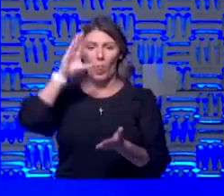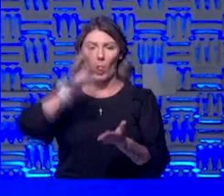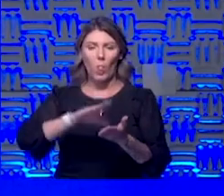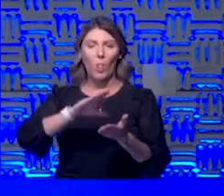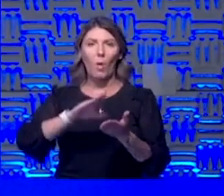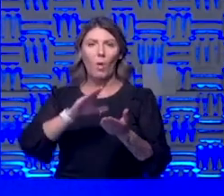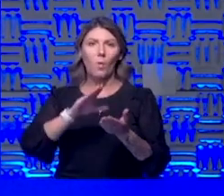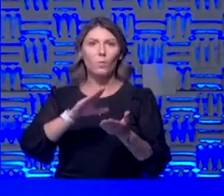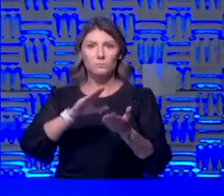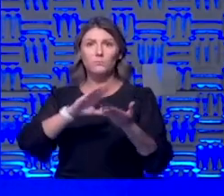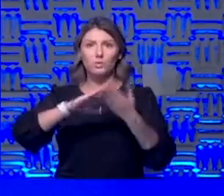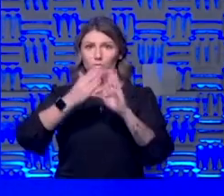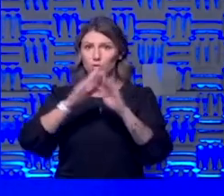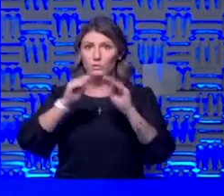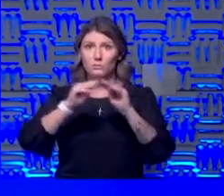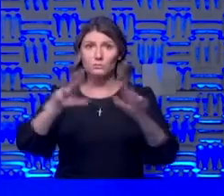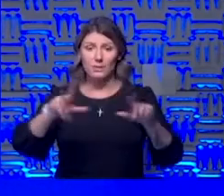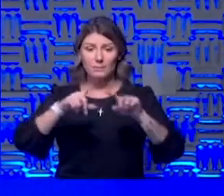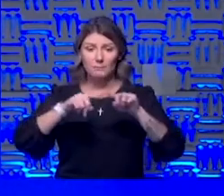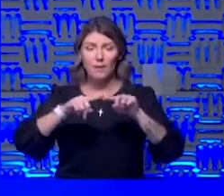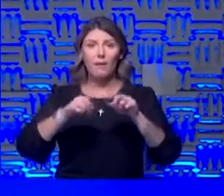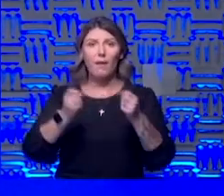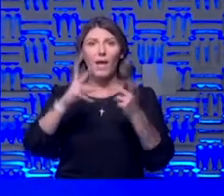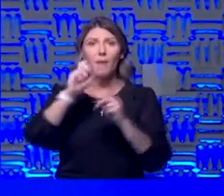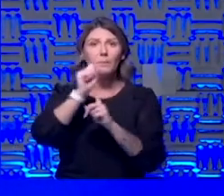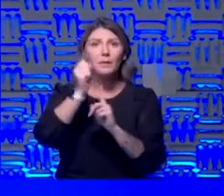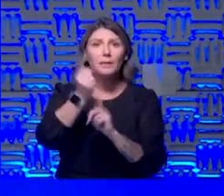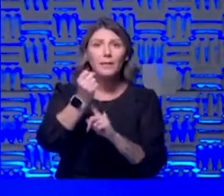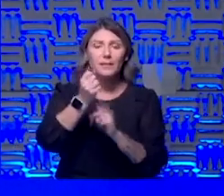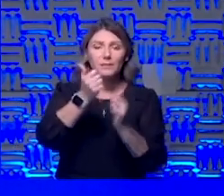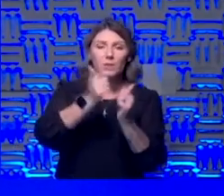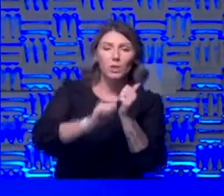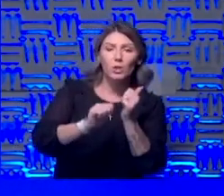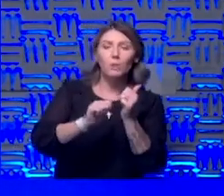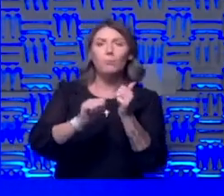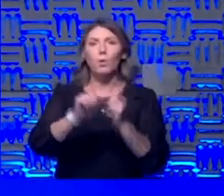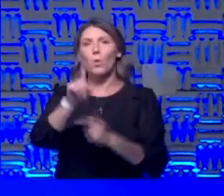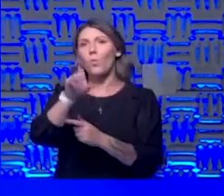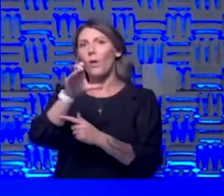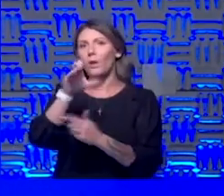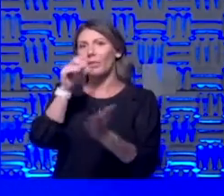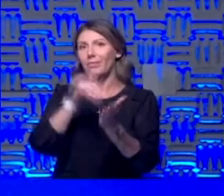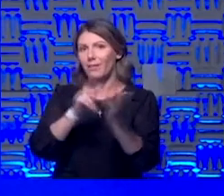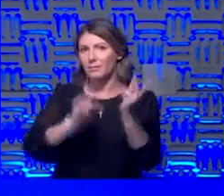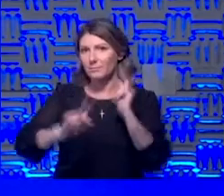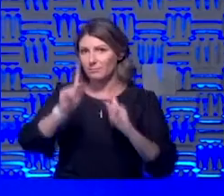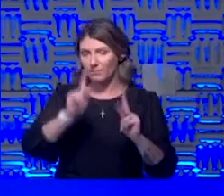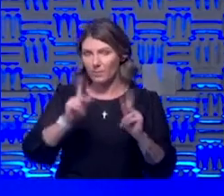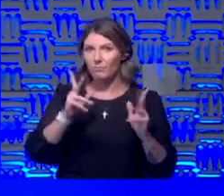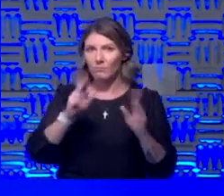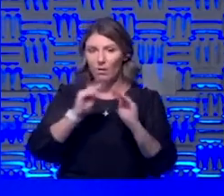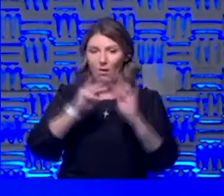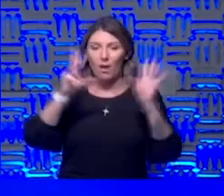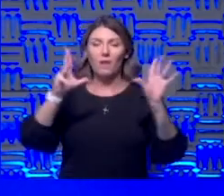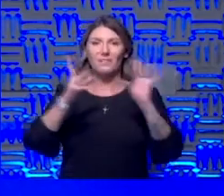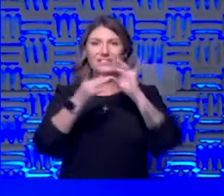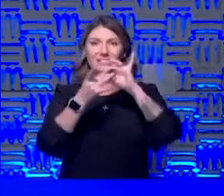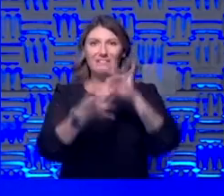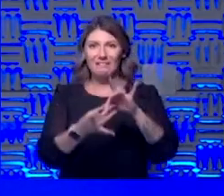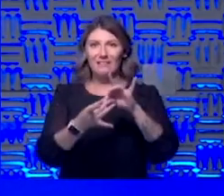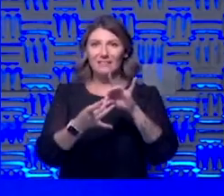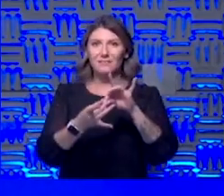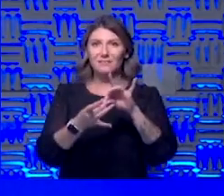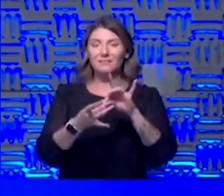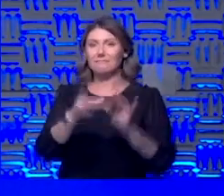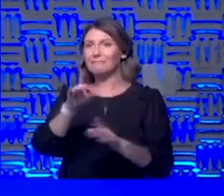community spread and that's based on how many cases per capita per 100 000 people and that obviously then links to testing